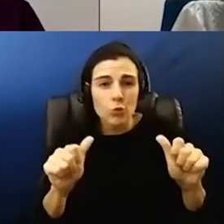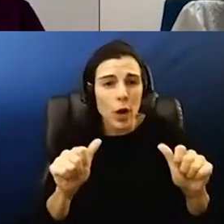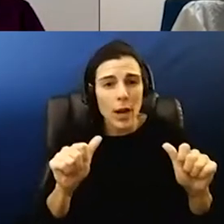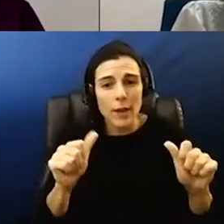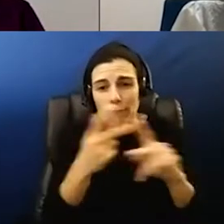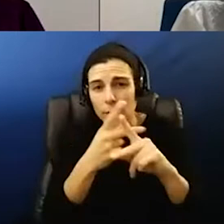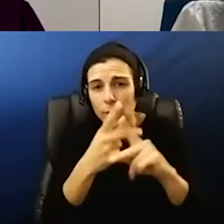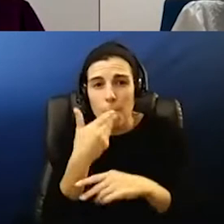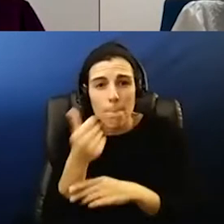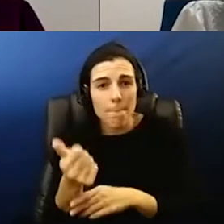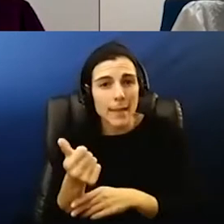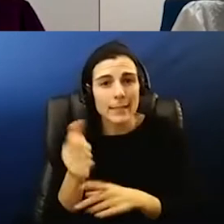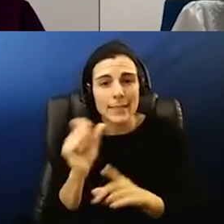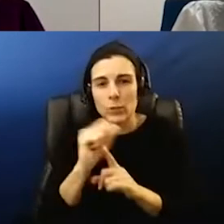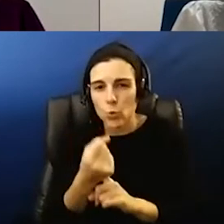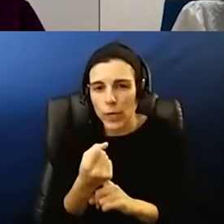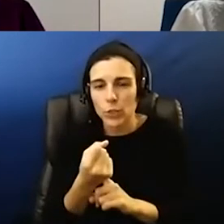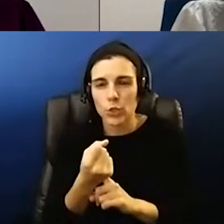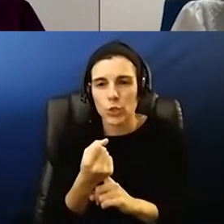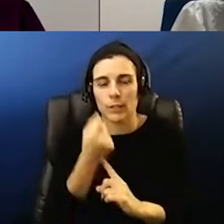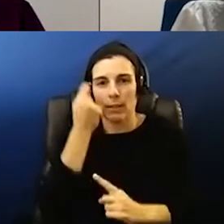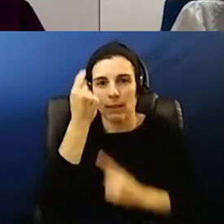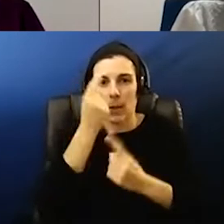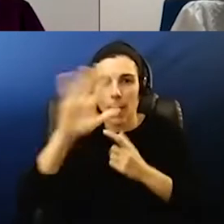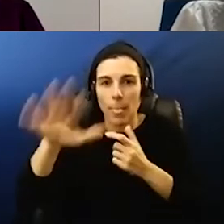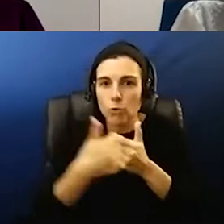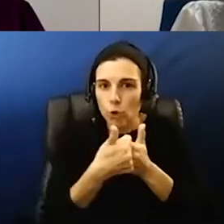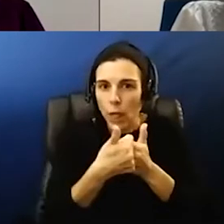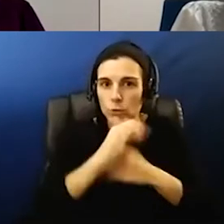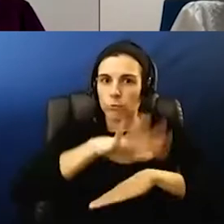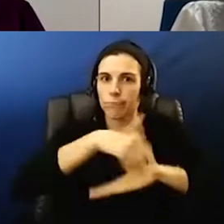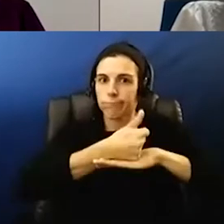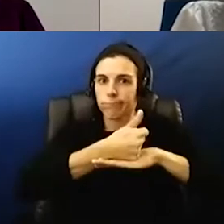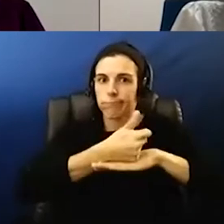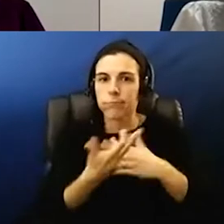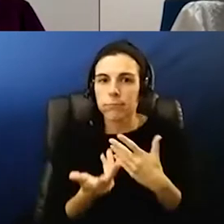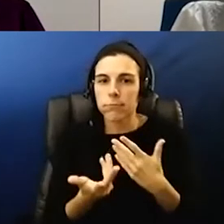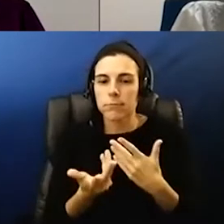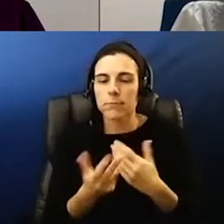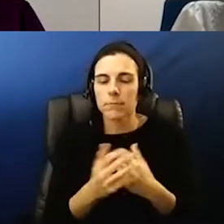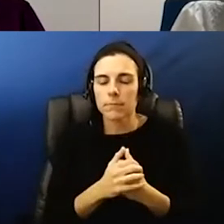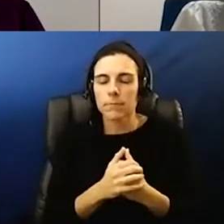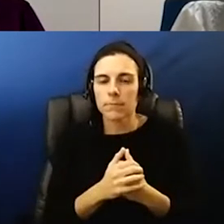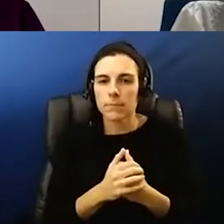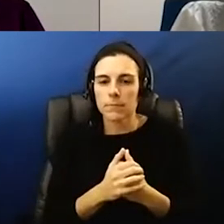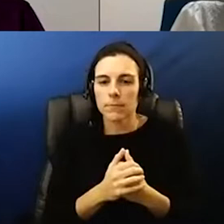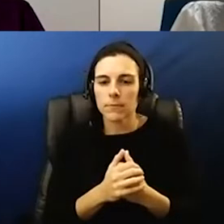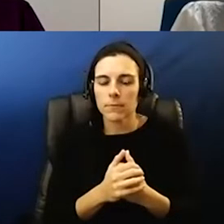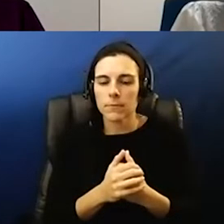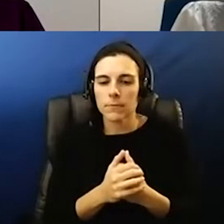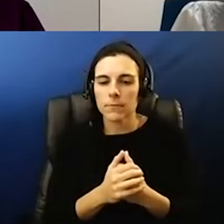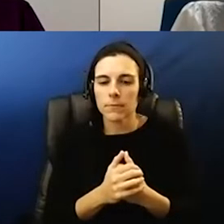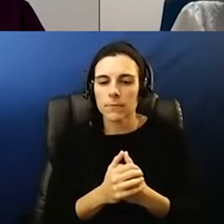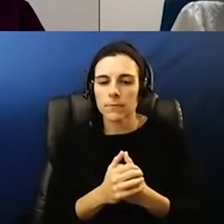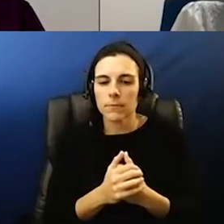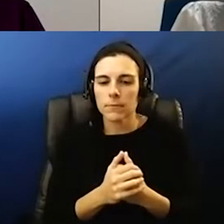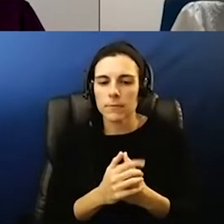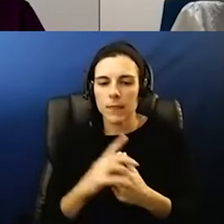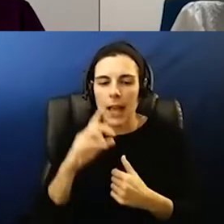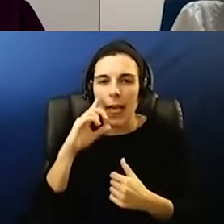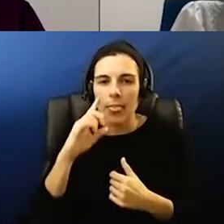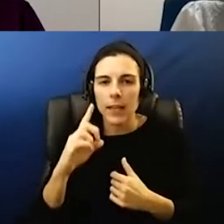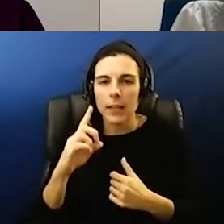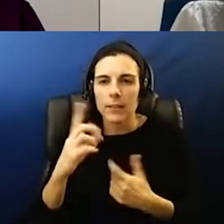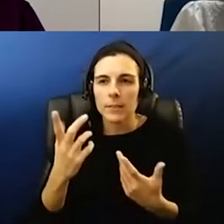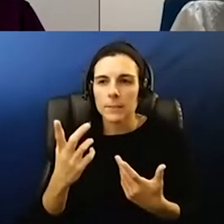possible scenario considering the challenges that have been put in front of those schools and i um you know i i think that the the